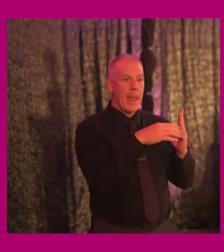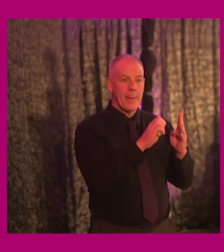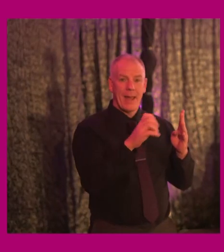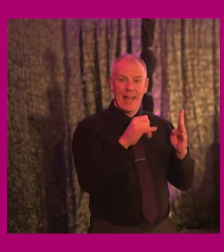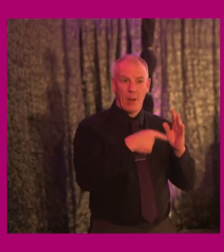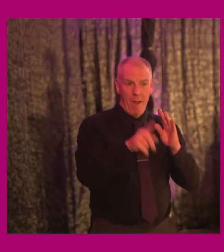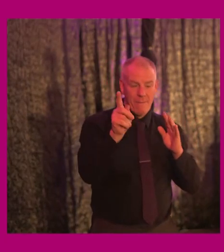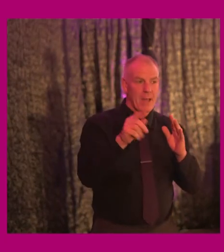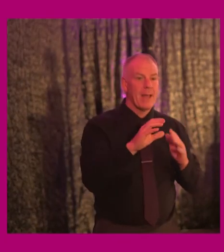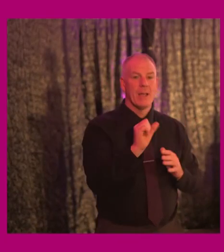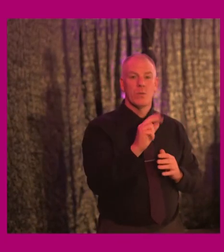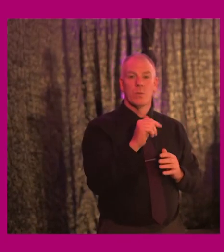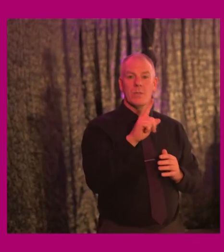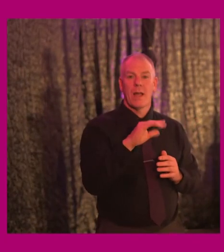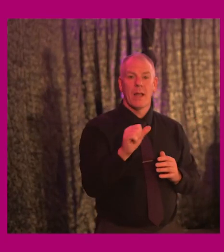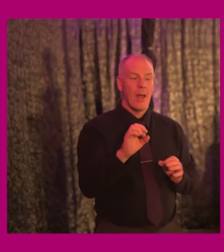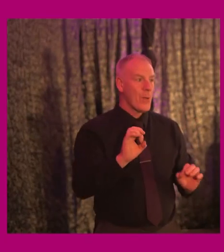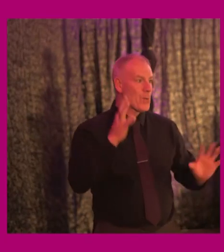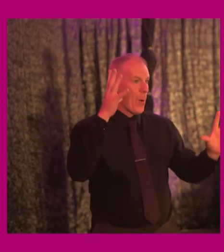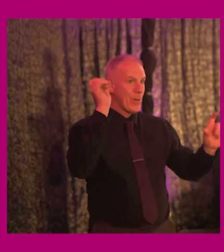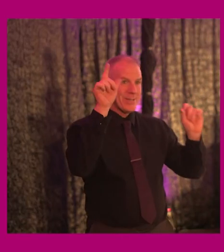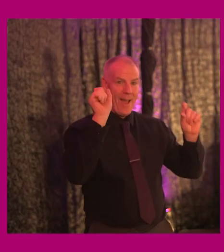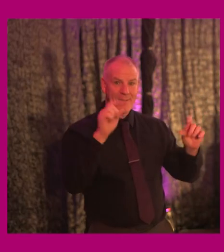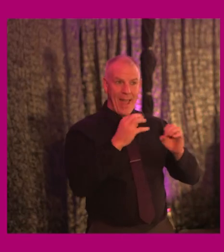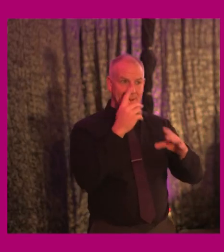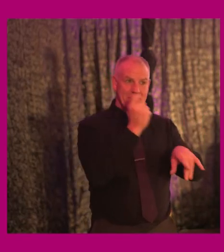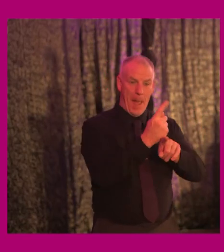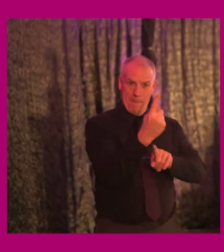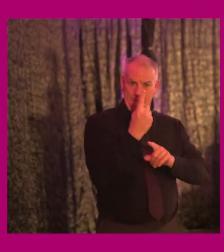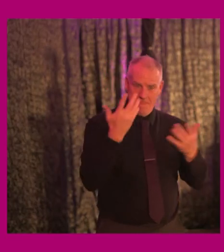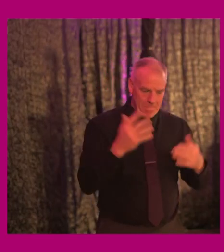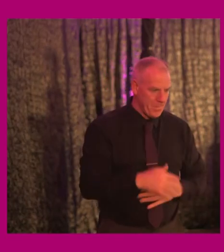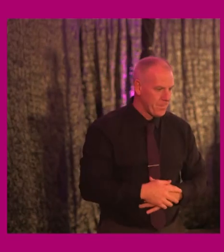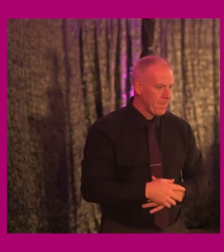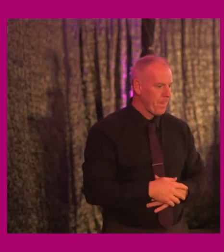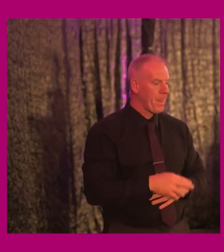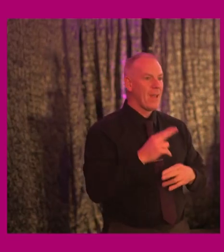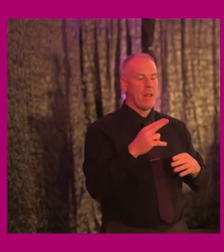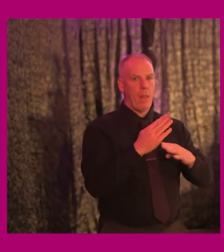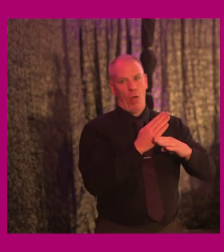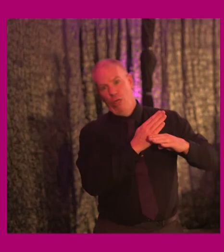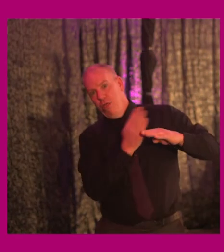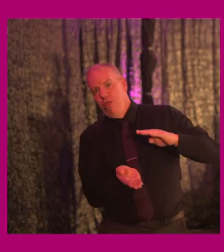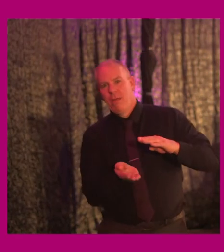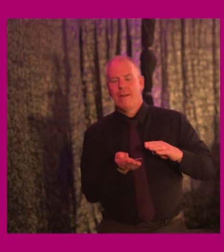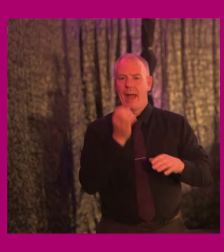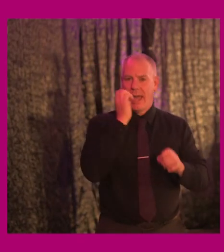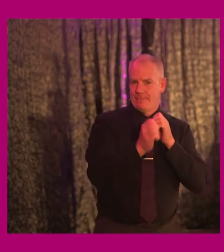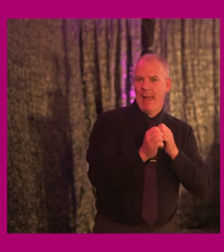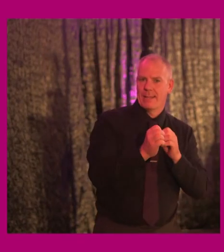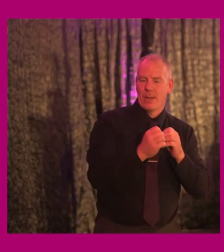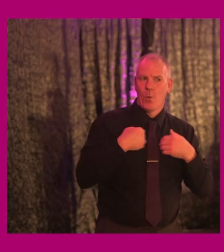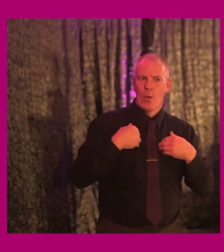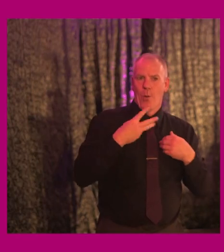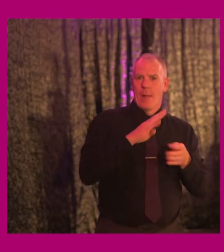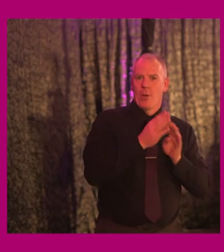and Susanna and gold stars for everybody in terms of the timekeeping, uh, because we're not nearly as late, uh, finishing now as I was worried